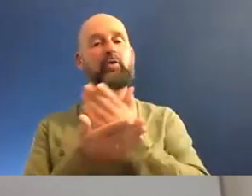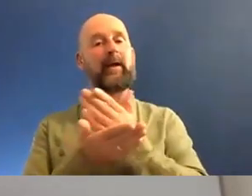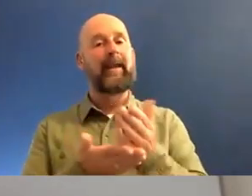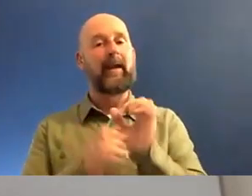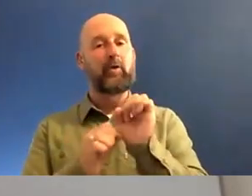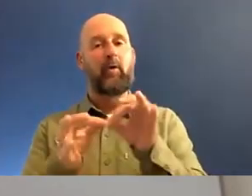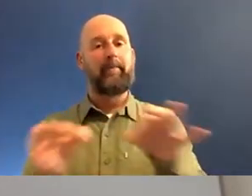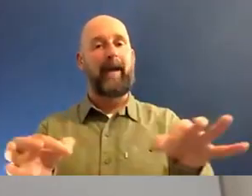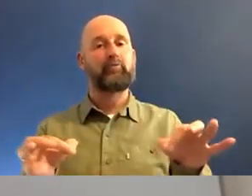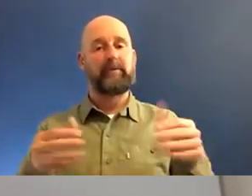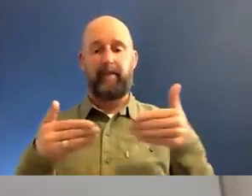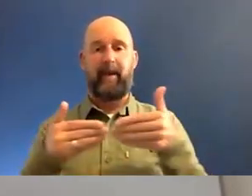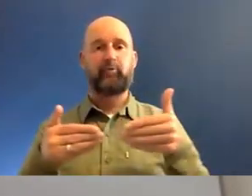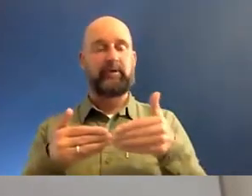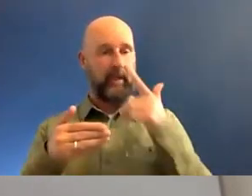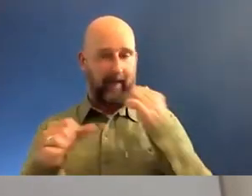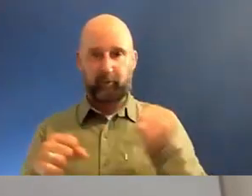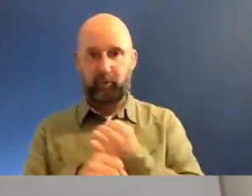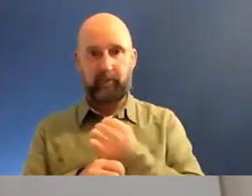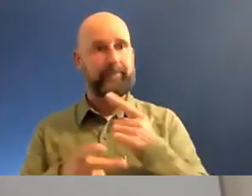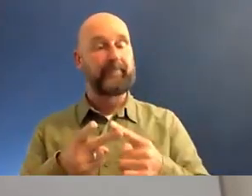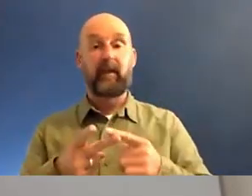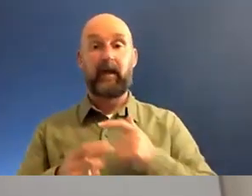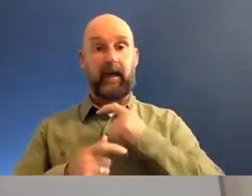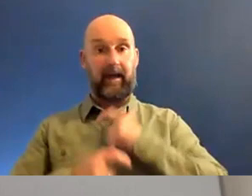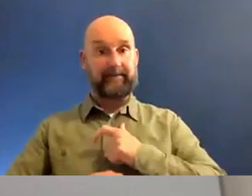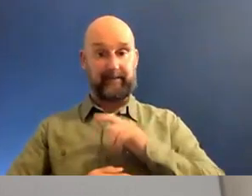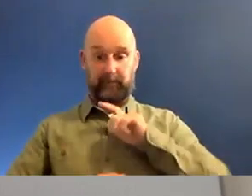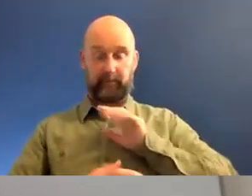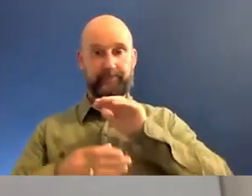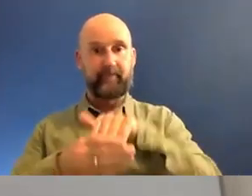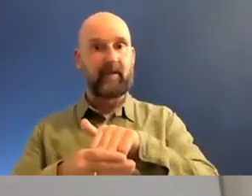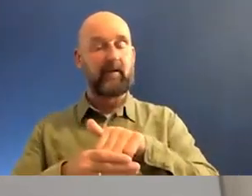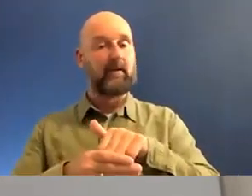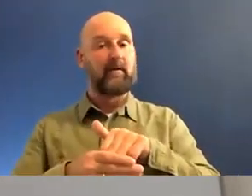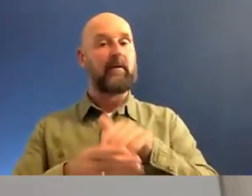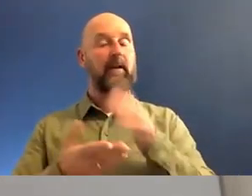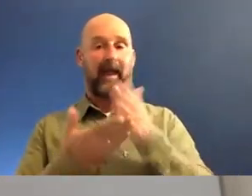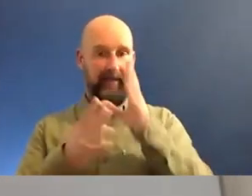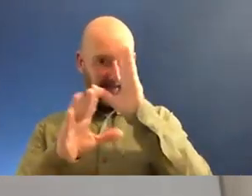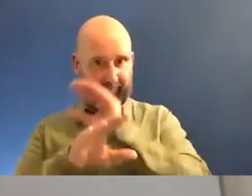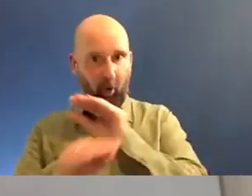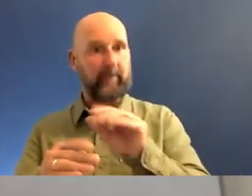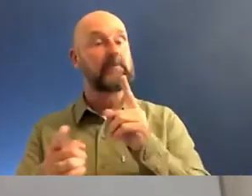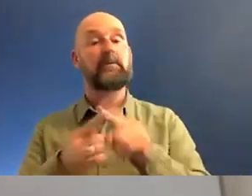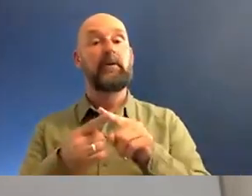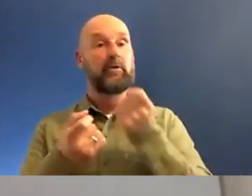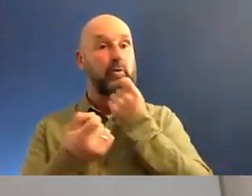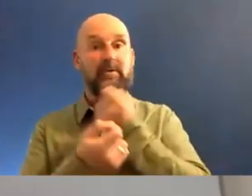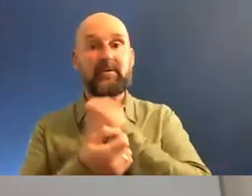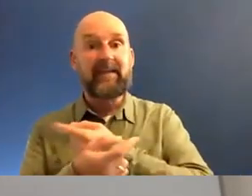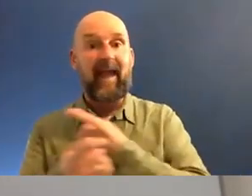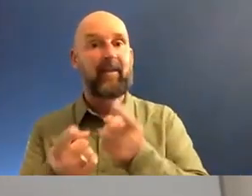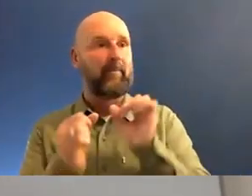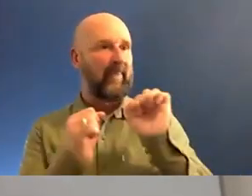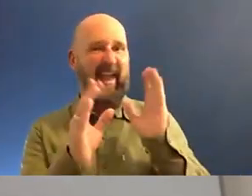boundaries. What are you there to do? Are you there as a citizen, you know, what we call a native informant? Are you here to spill the beans on everyone's dark